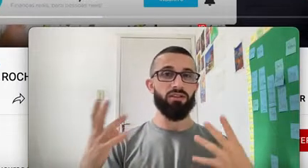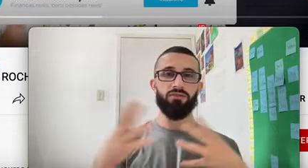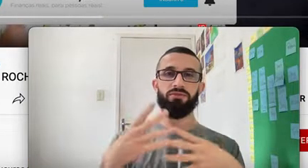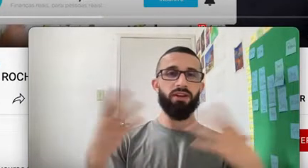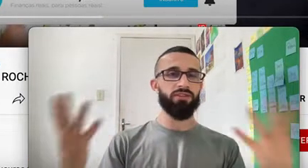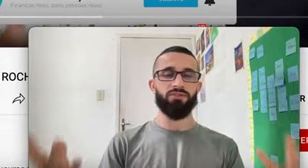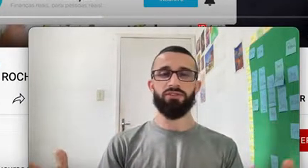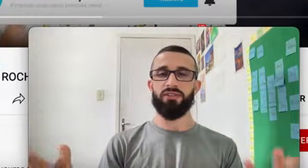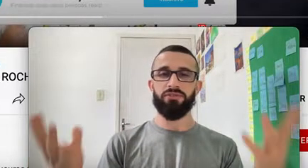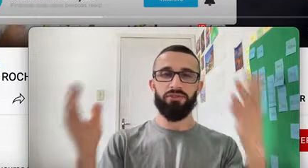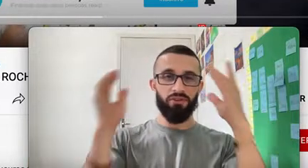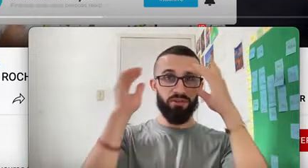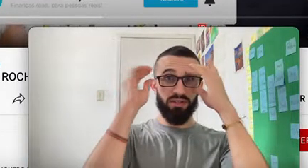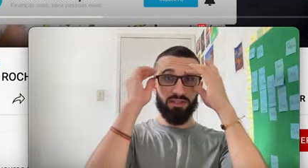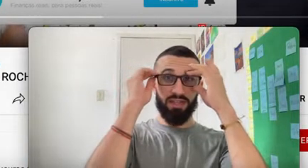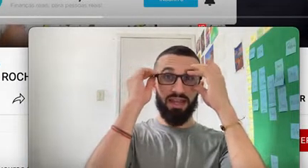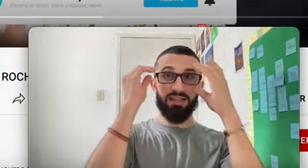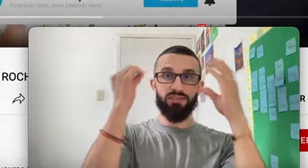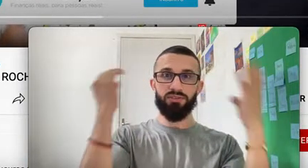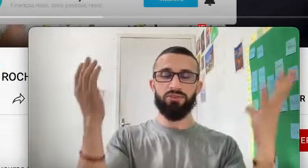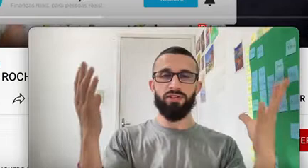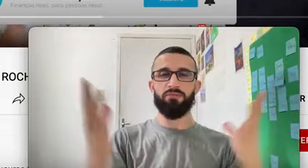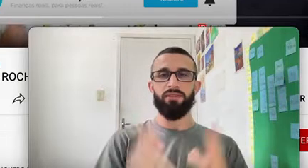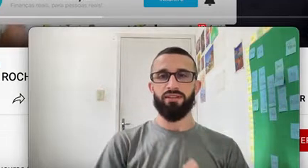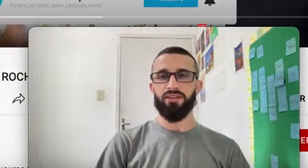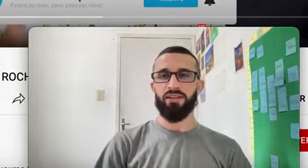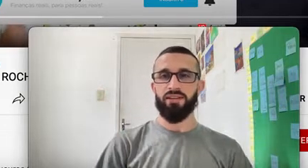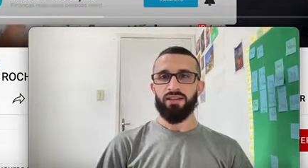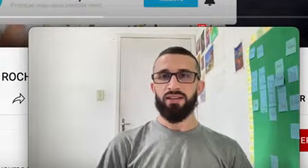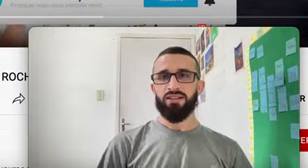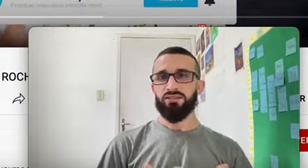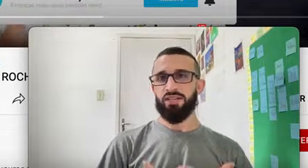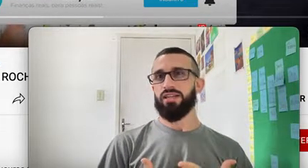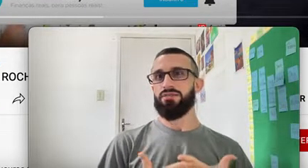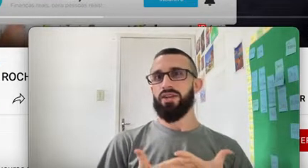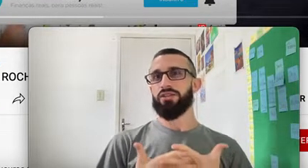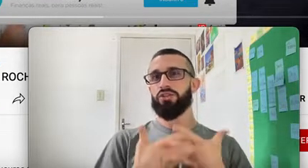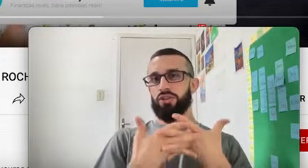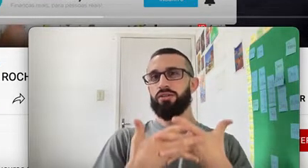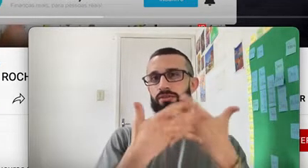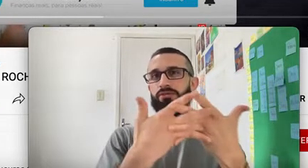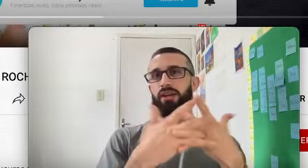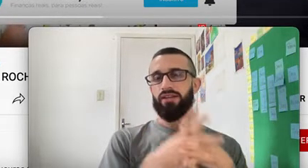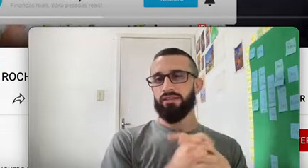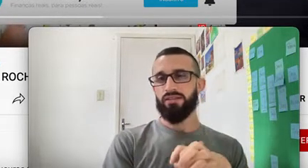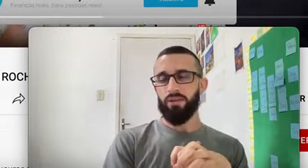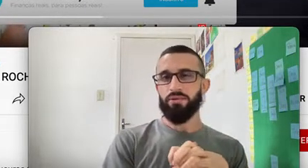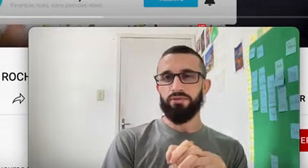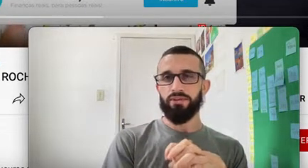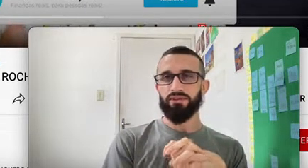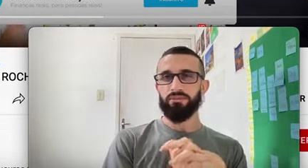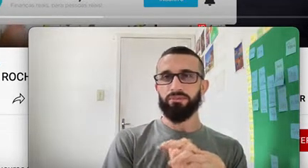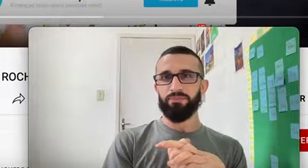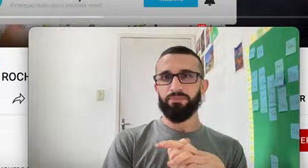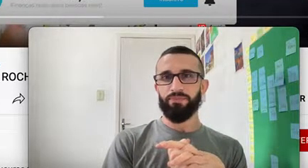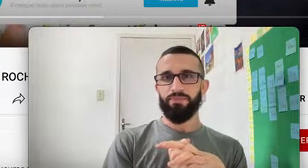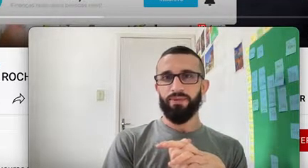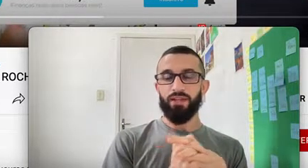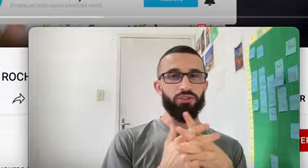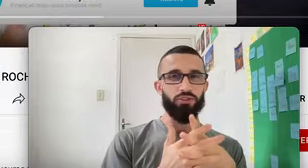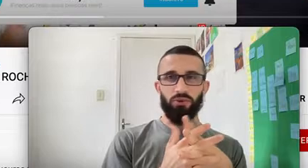Here That You Find Yourself Here Already And Do Something So Take Advantage Of The Fact Aproveita